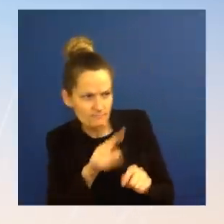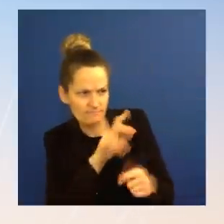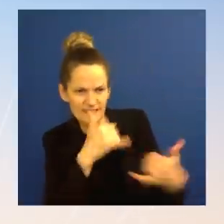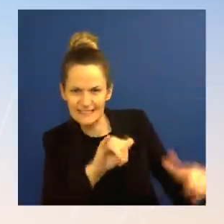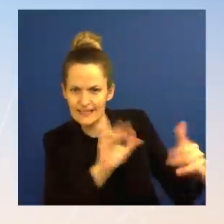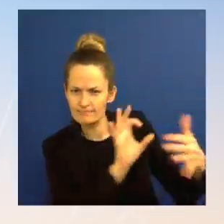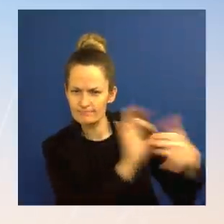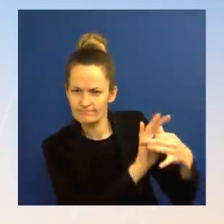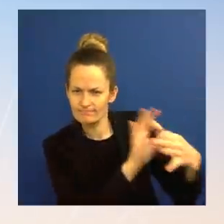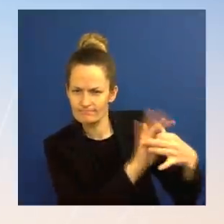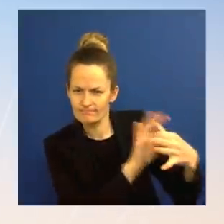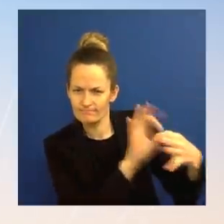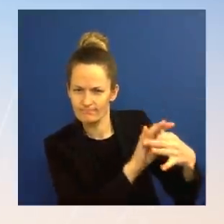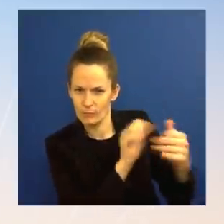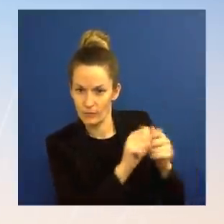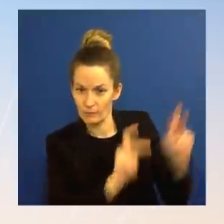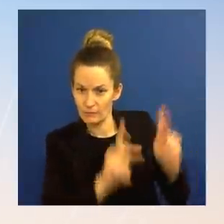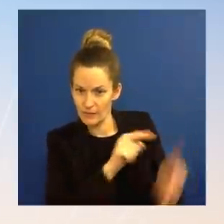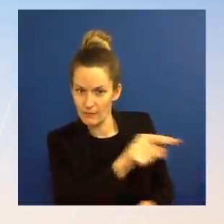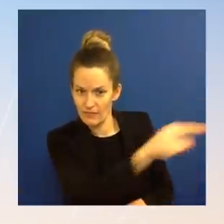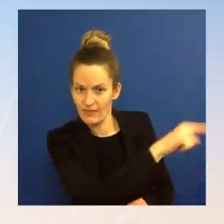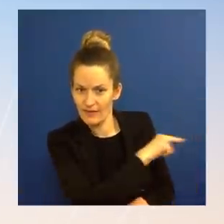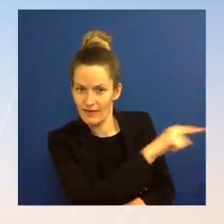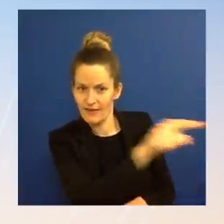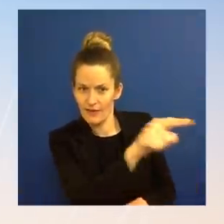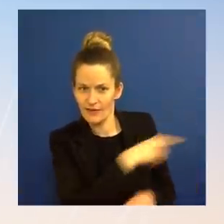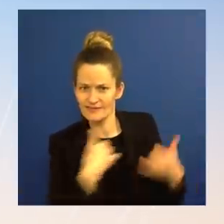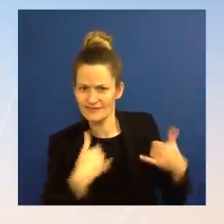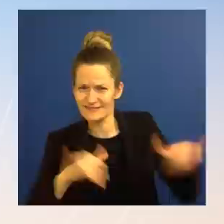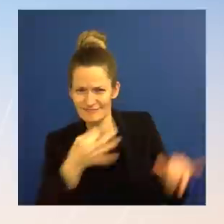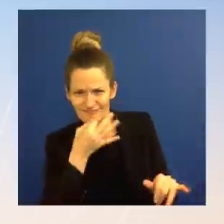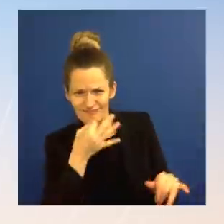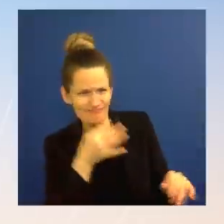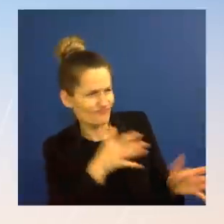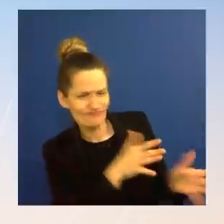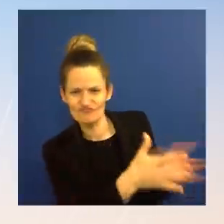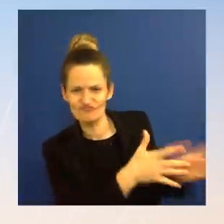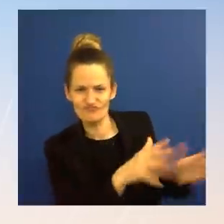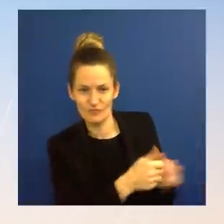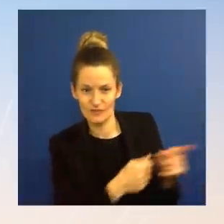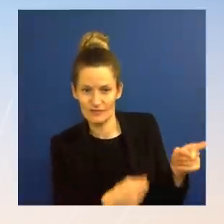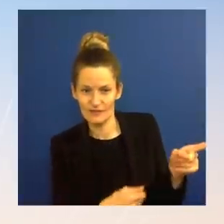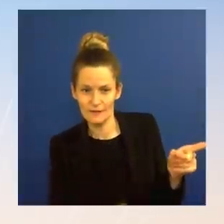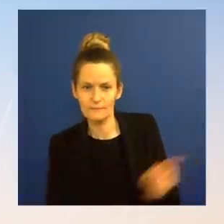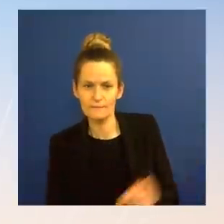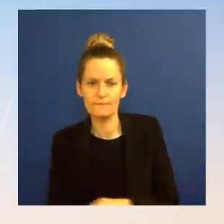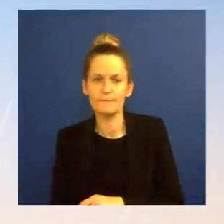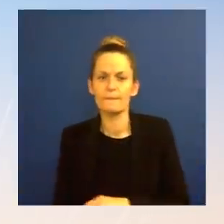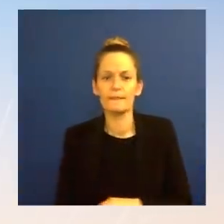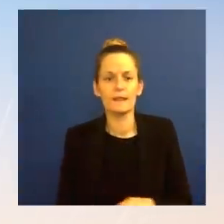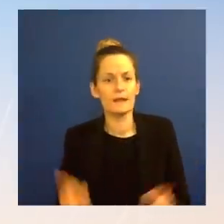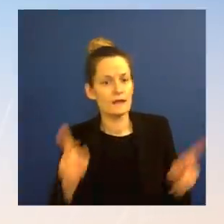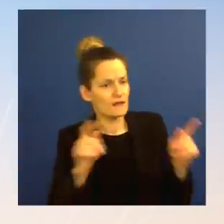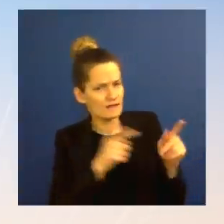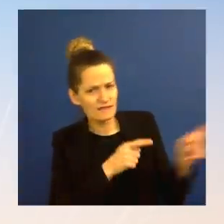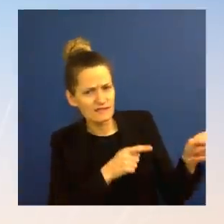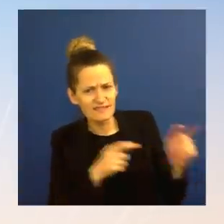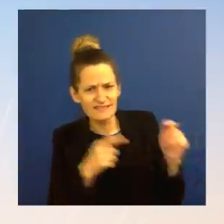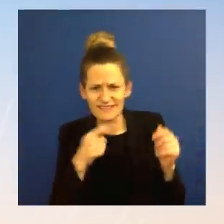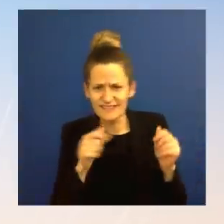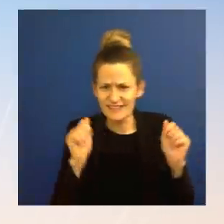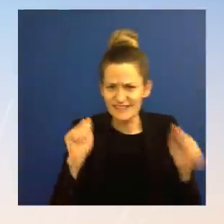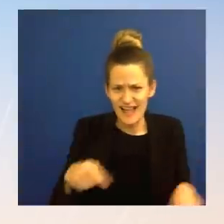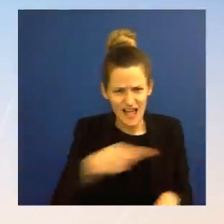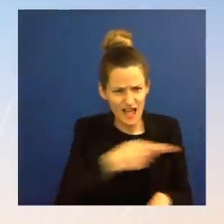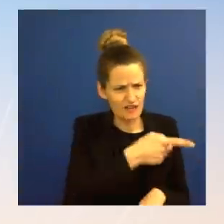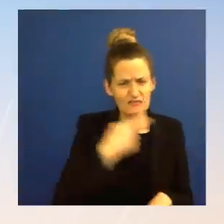the speaking out of President Putin. It's about fines. It's about the threat of arrest. It's about safety and security that organizations have to